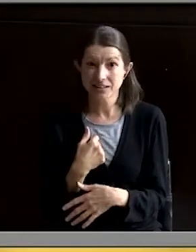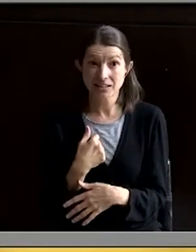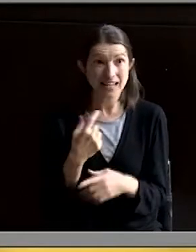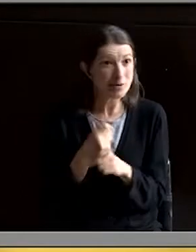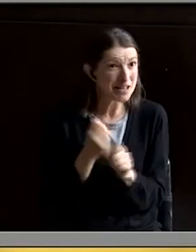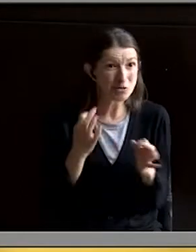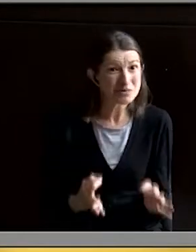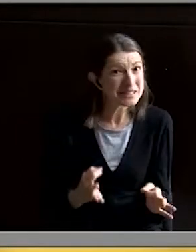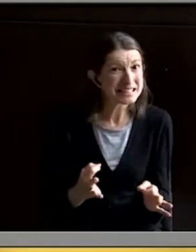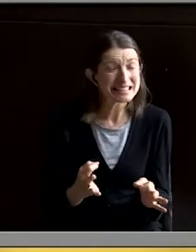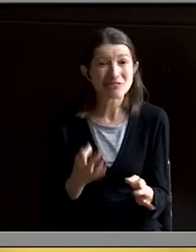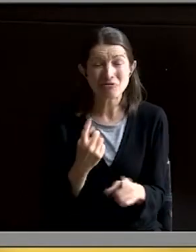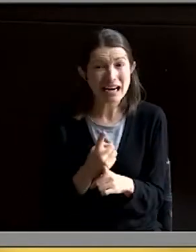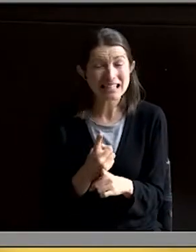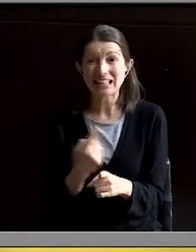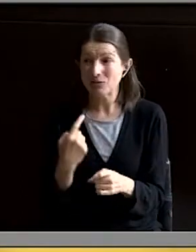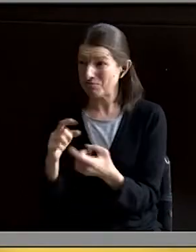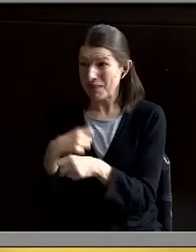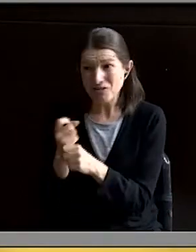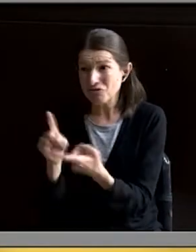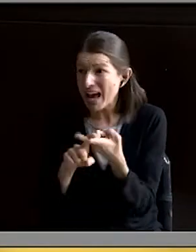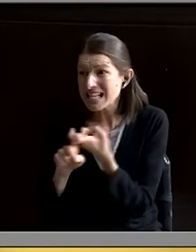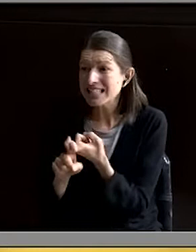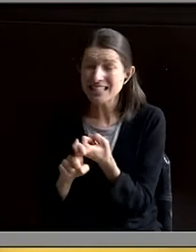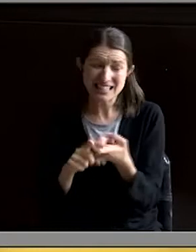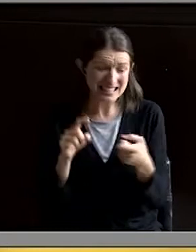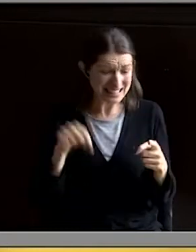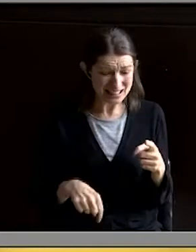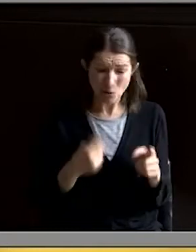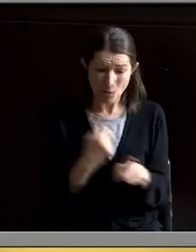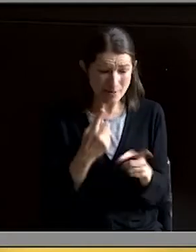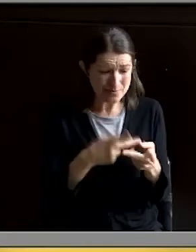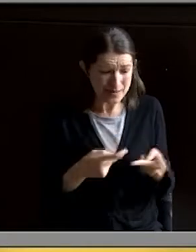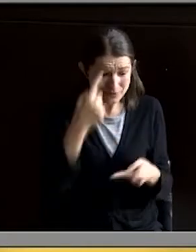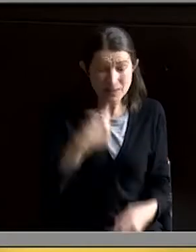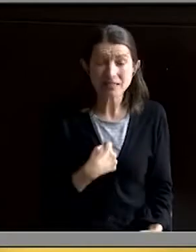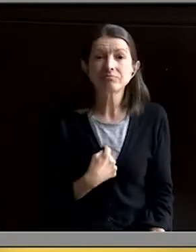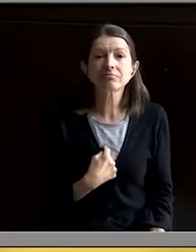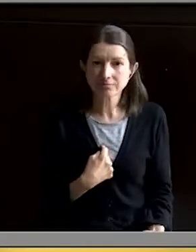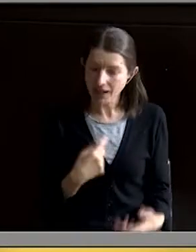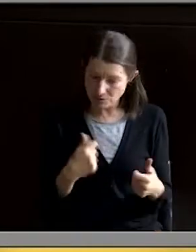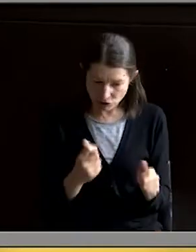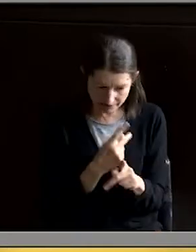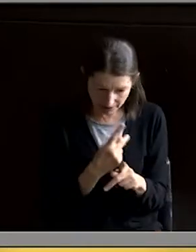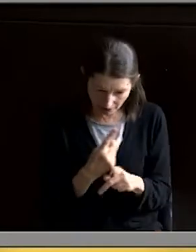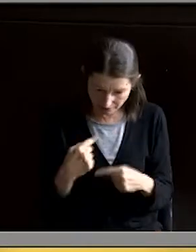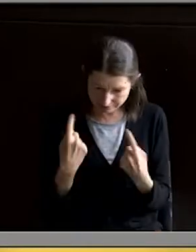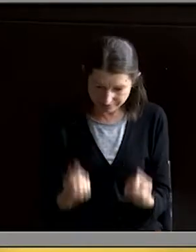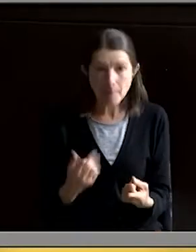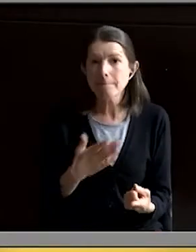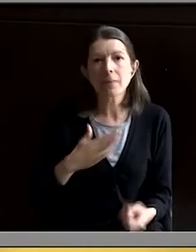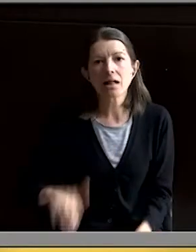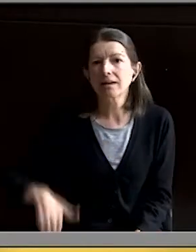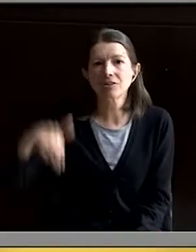decision, would I make any friends? Was this where I was supposed to be? I've been trying to find the answers to these questions for most of my